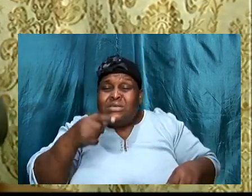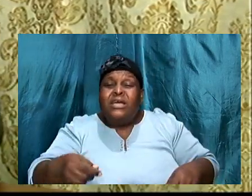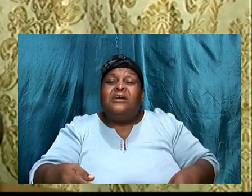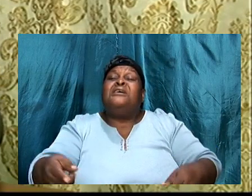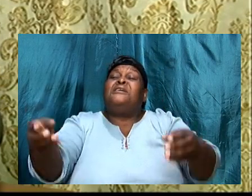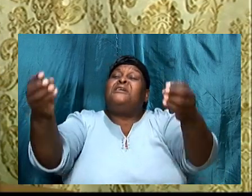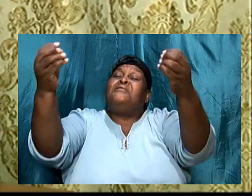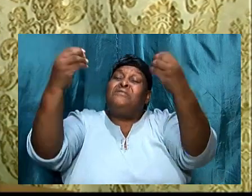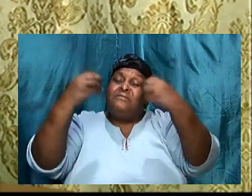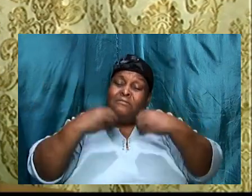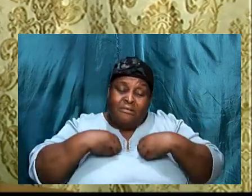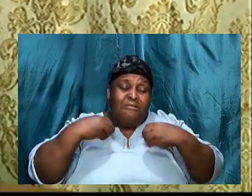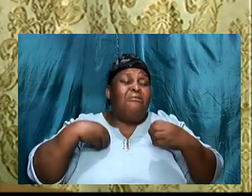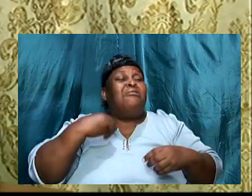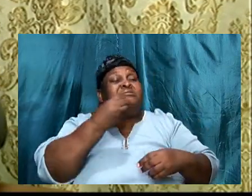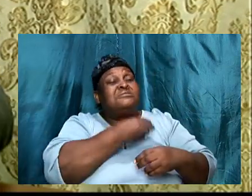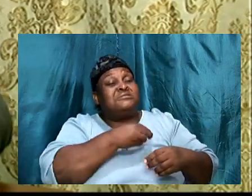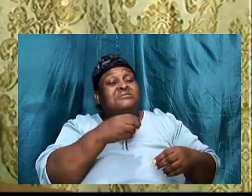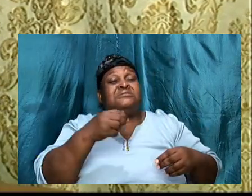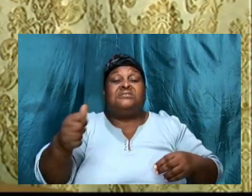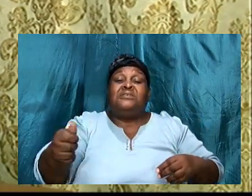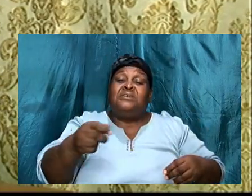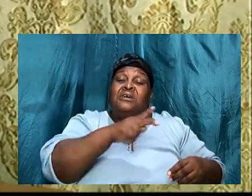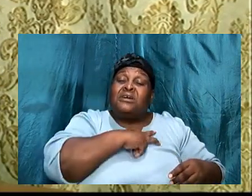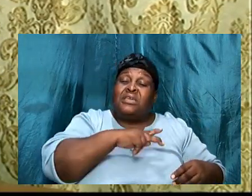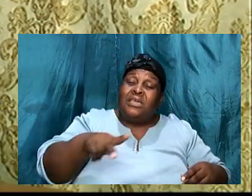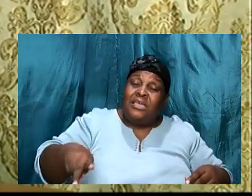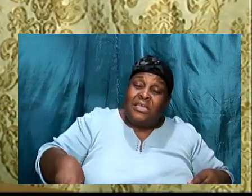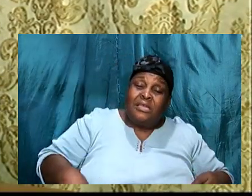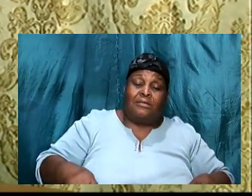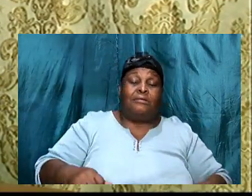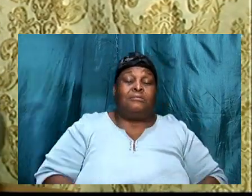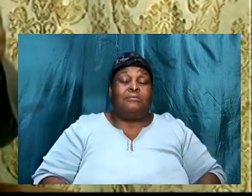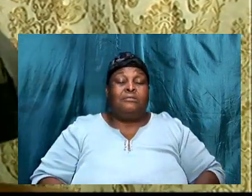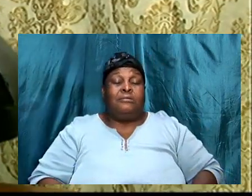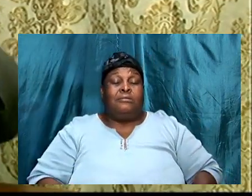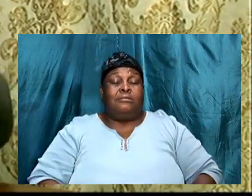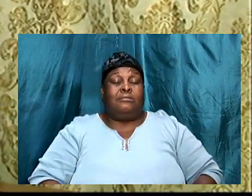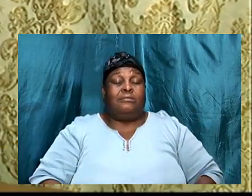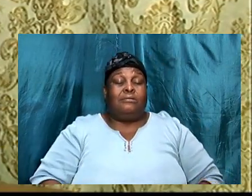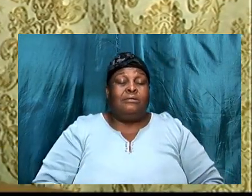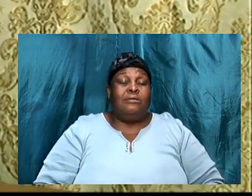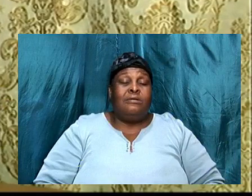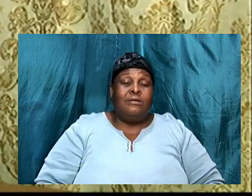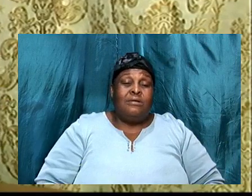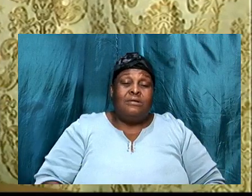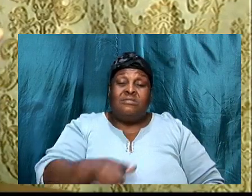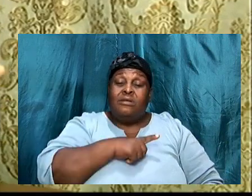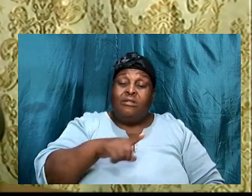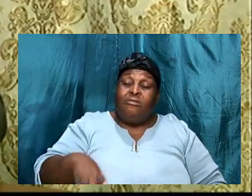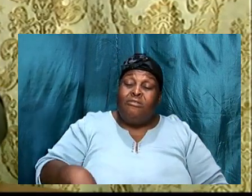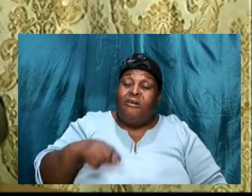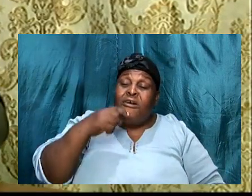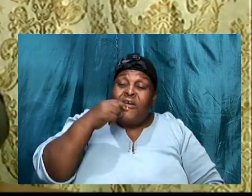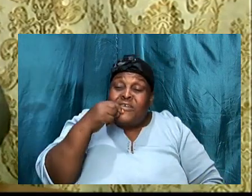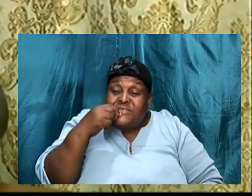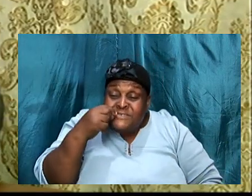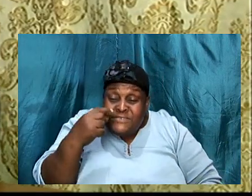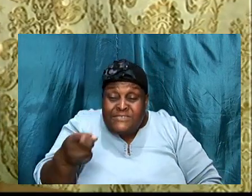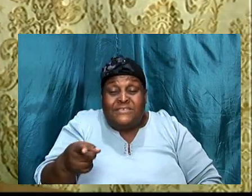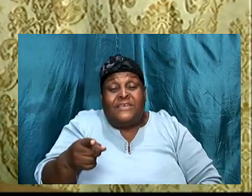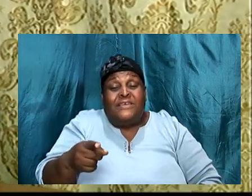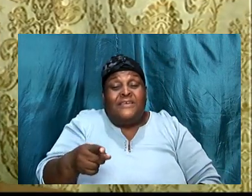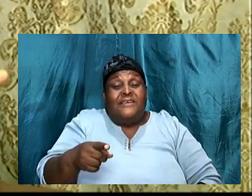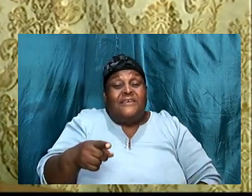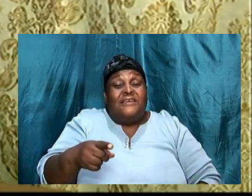the Lord said to Samuel, tell them the ways, of a king, Samuel tell them, way, one chapter, Samuel